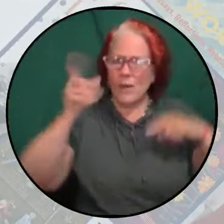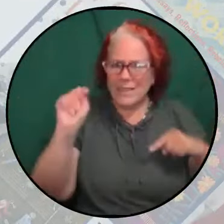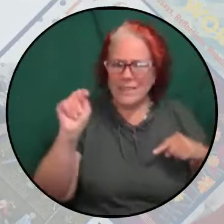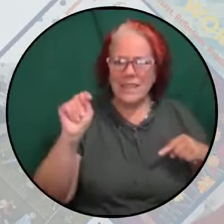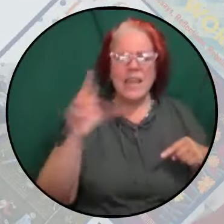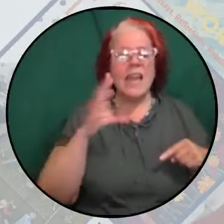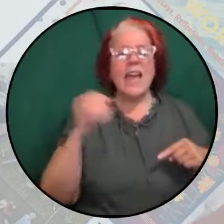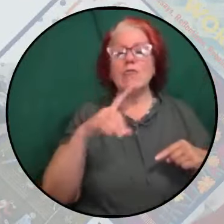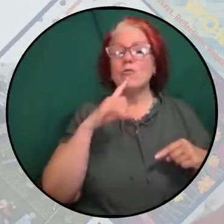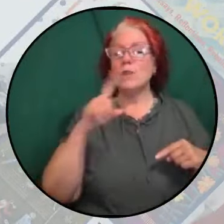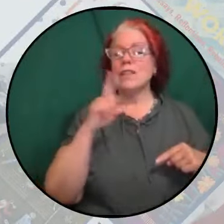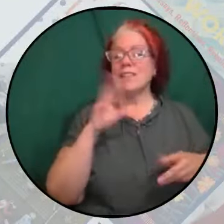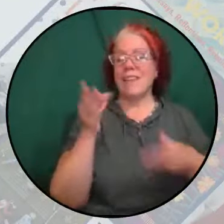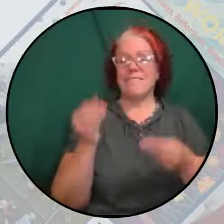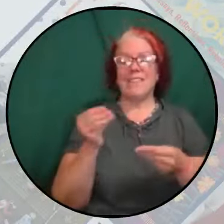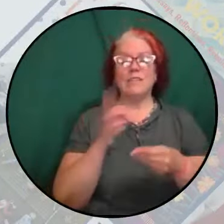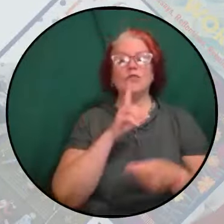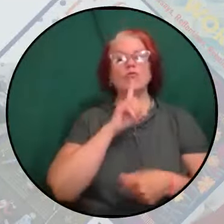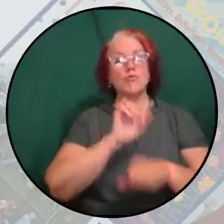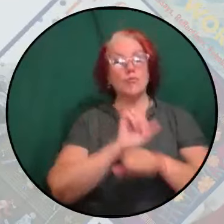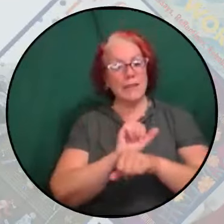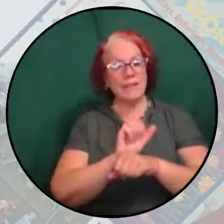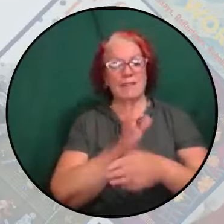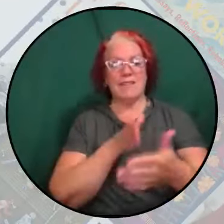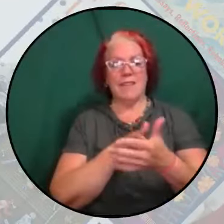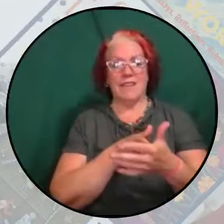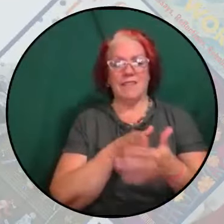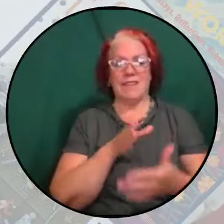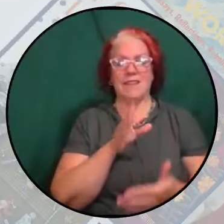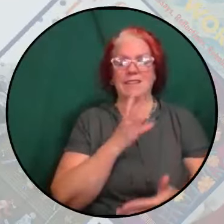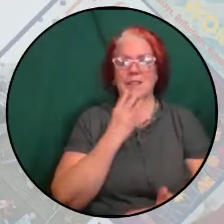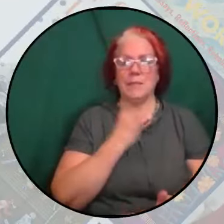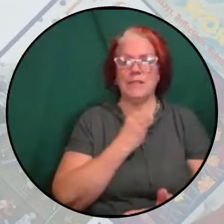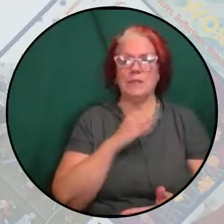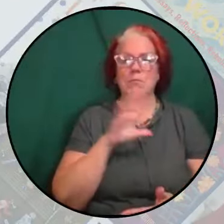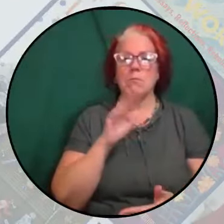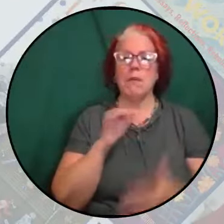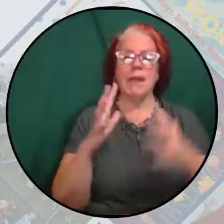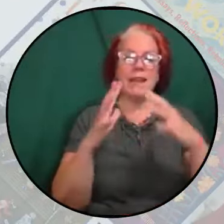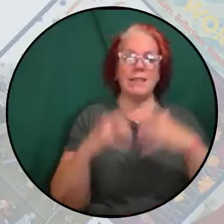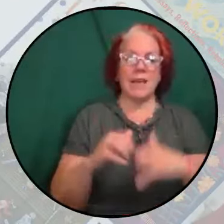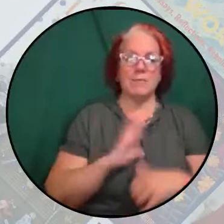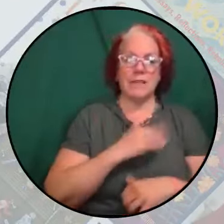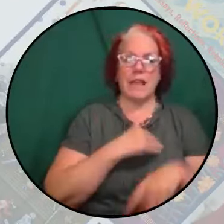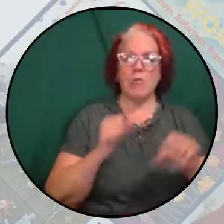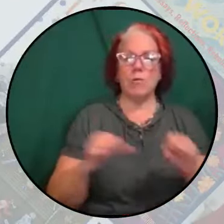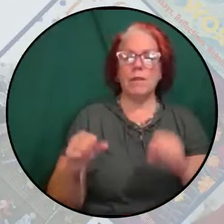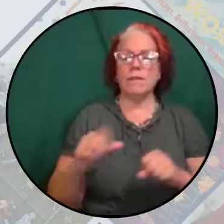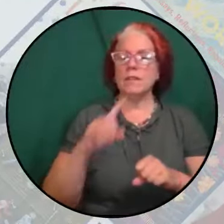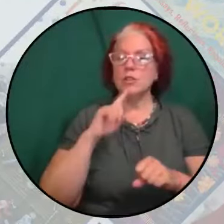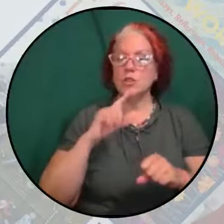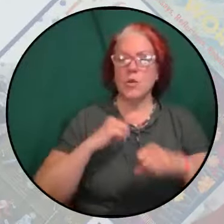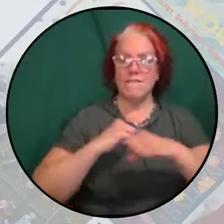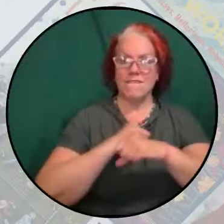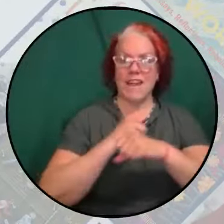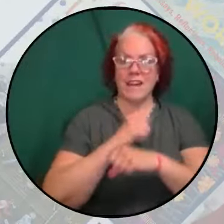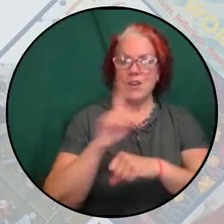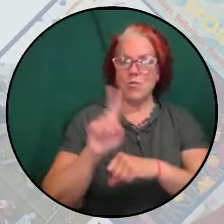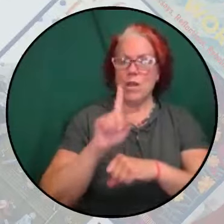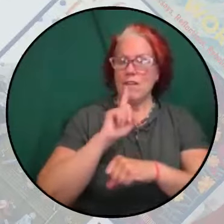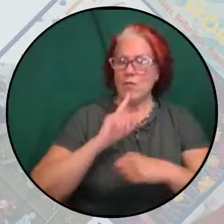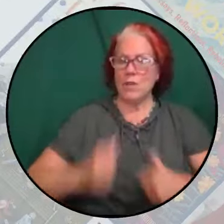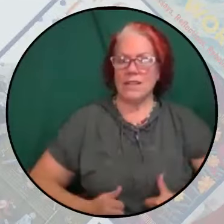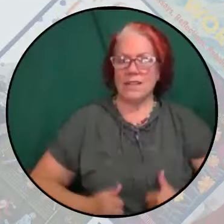also is feed real anti-Semitism too, by completely collapsing our ability to actually fight it where it really